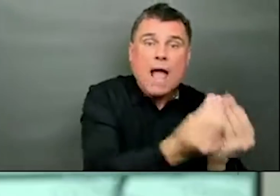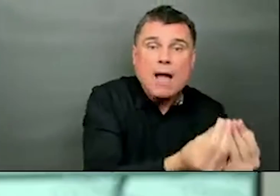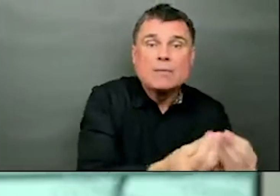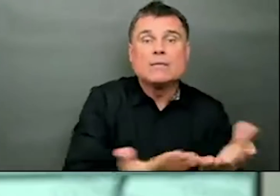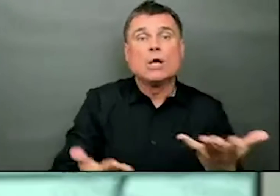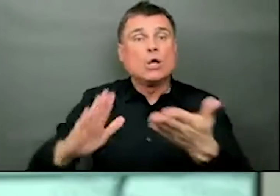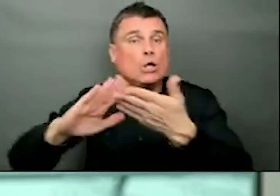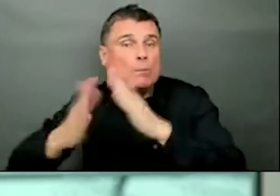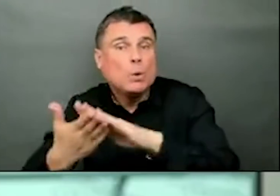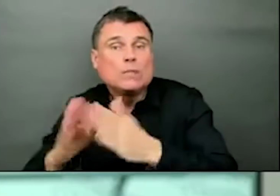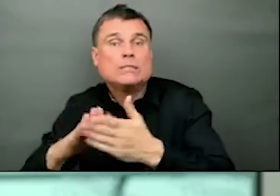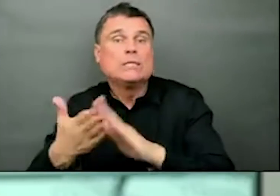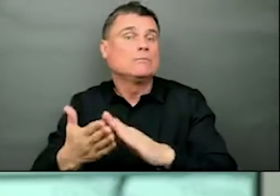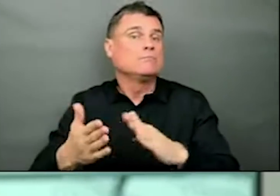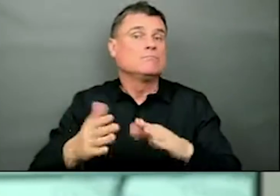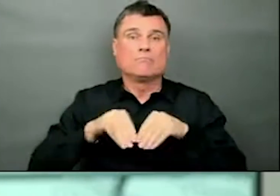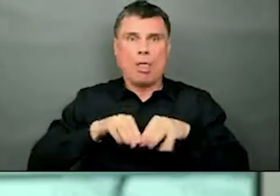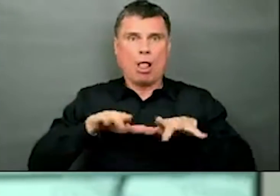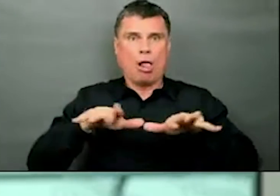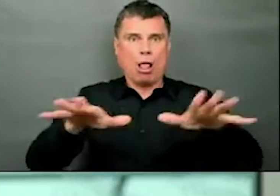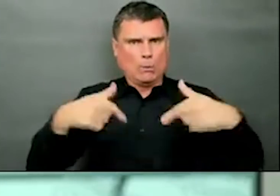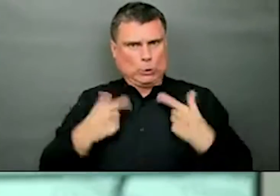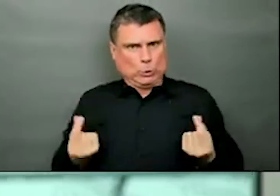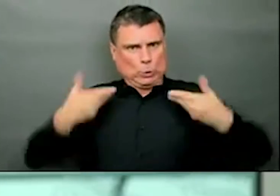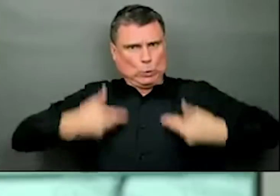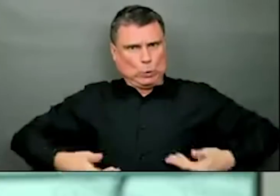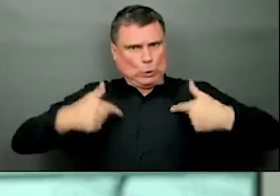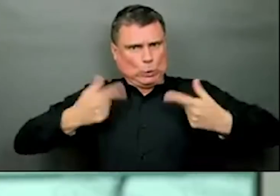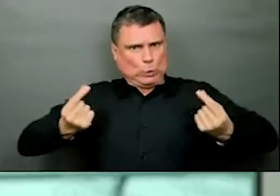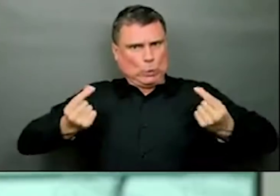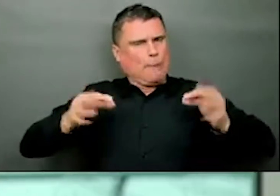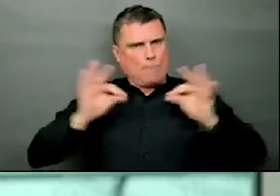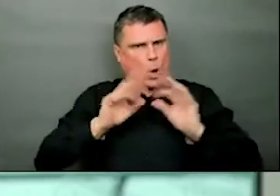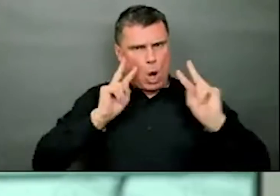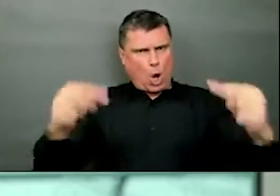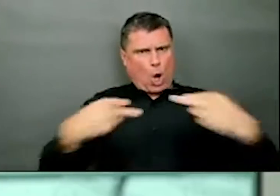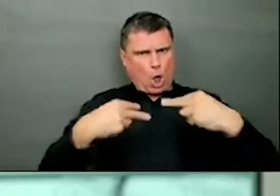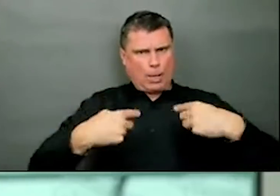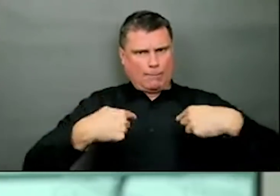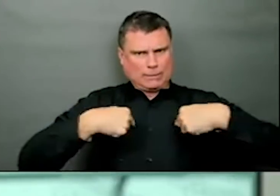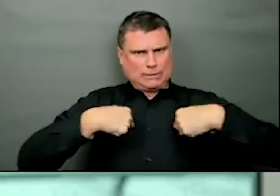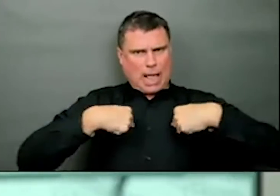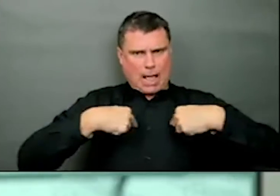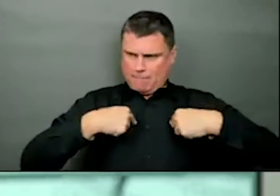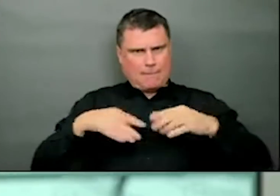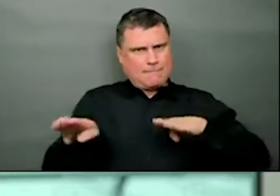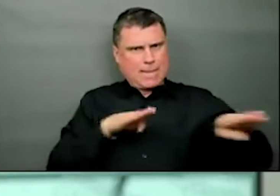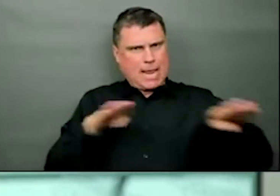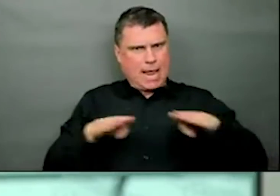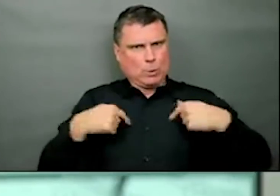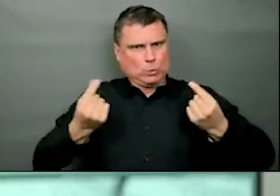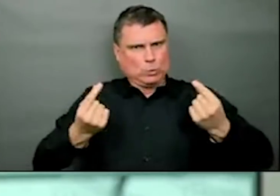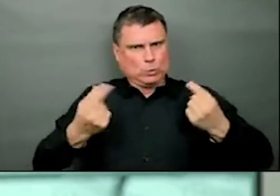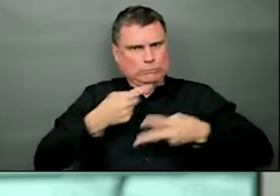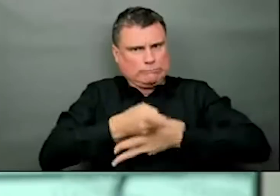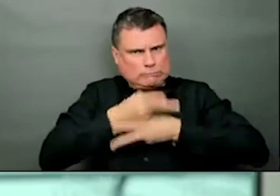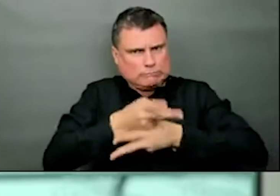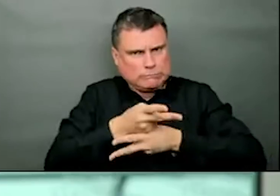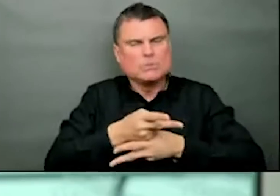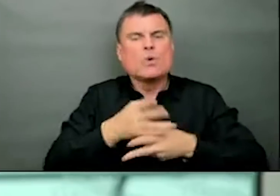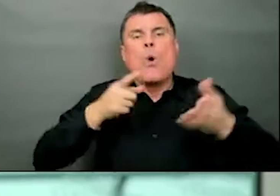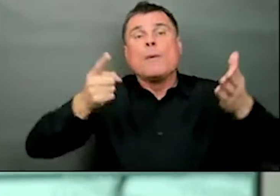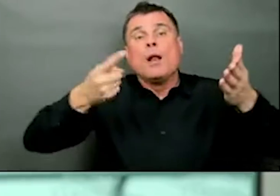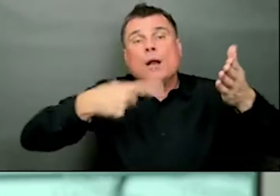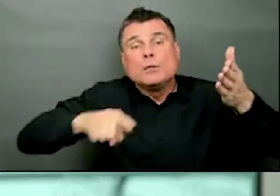ramping up of our immunization program and the hope that in the next few weeks we will be in a different place. We